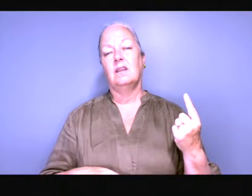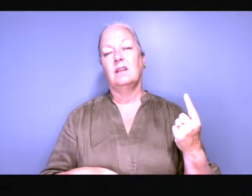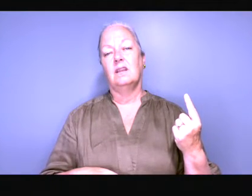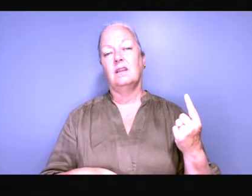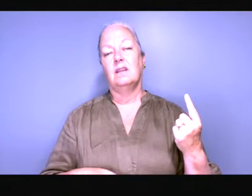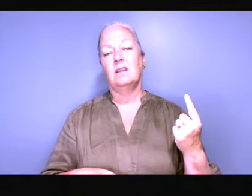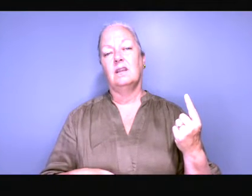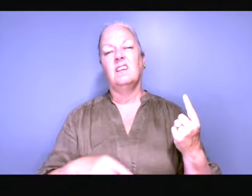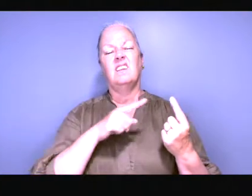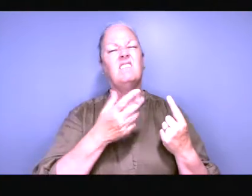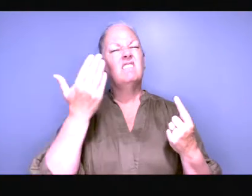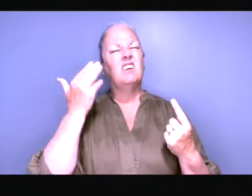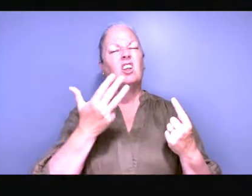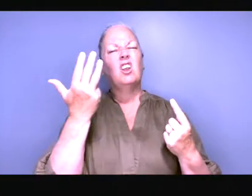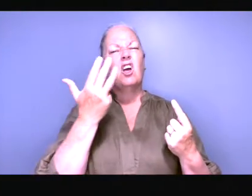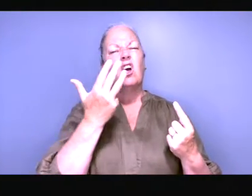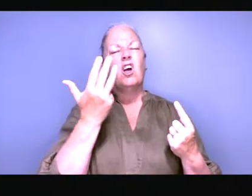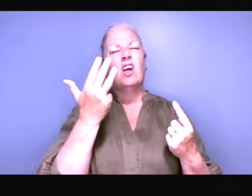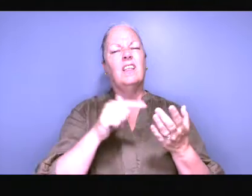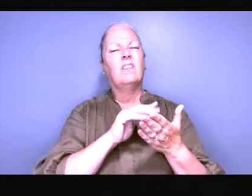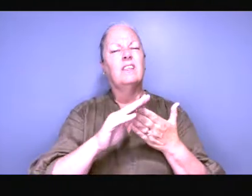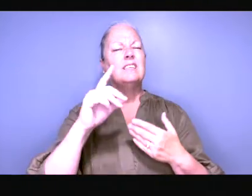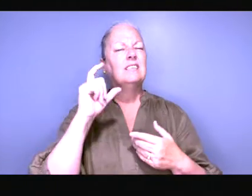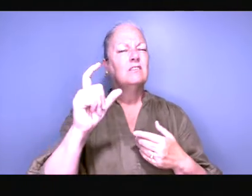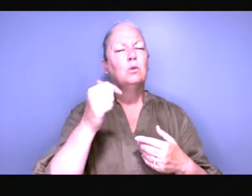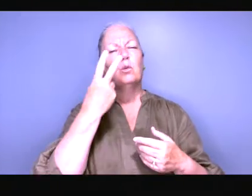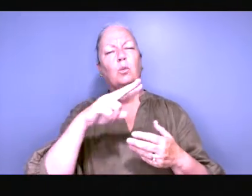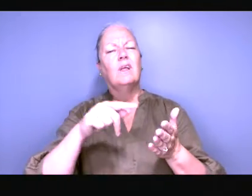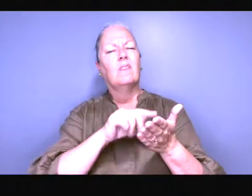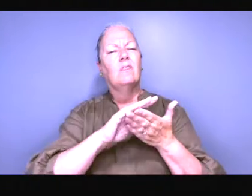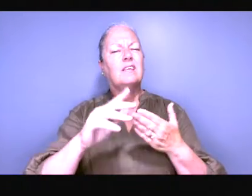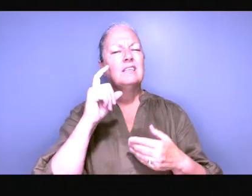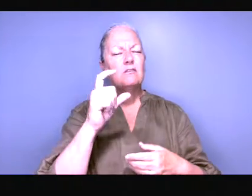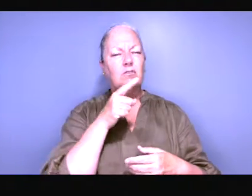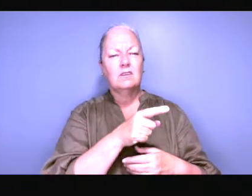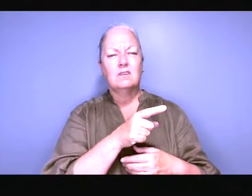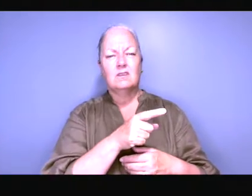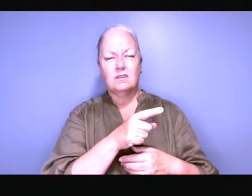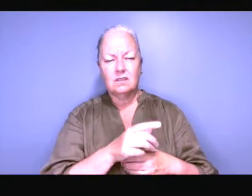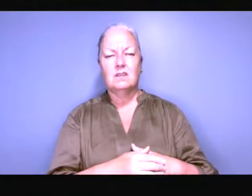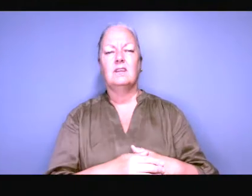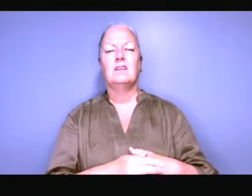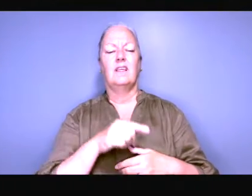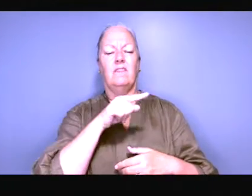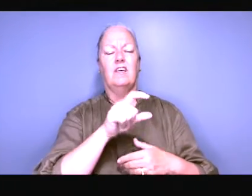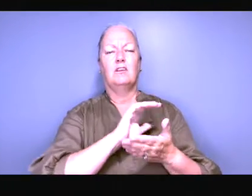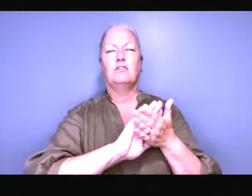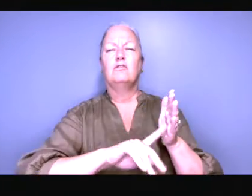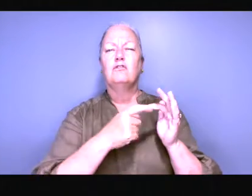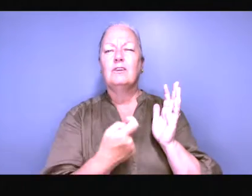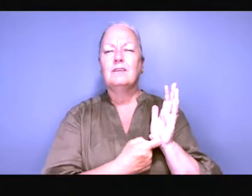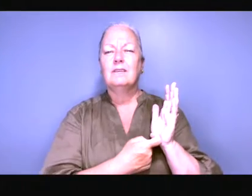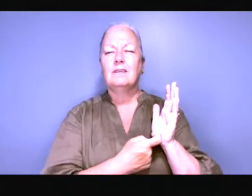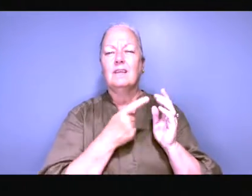blackmailer or the agent of a blackmailer and this used to happen in the late 19th century early 20th century